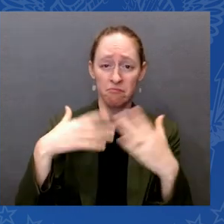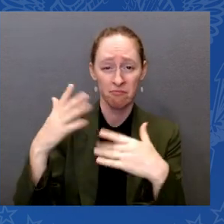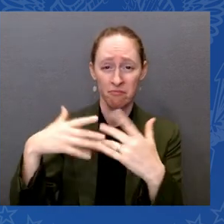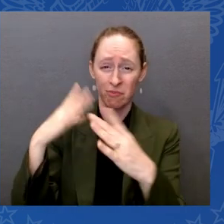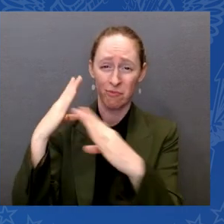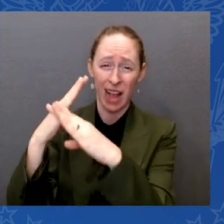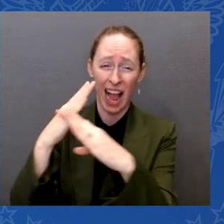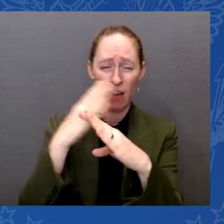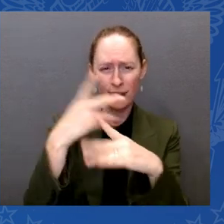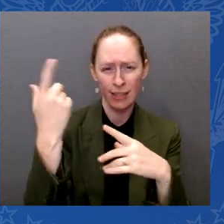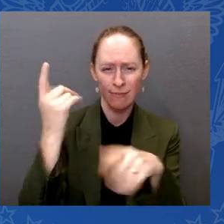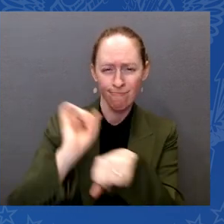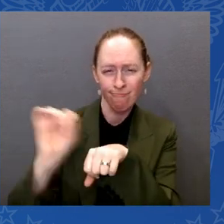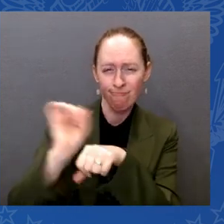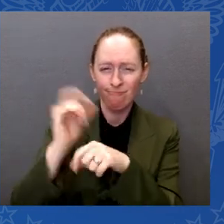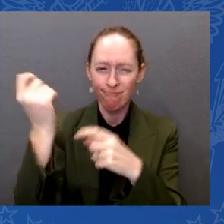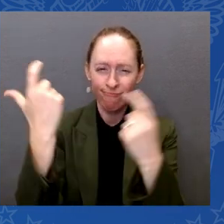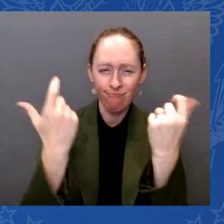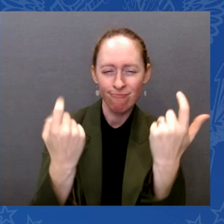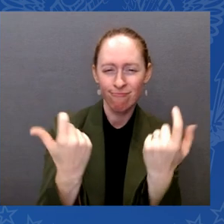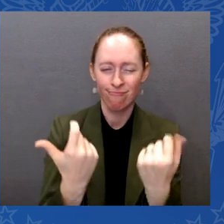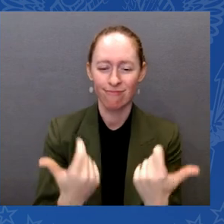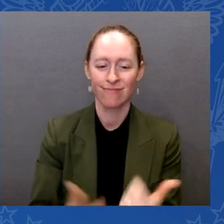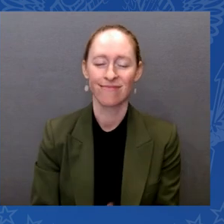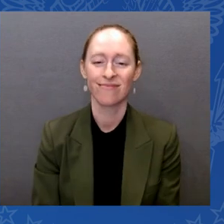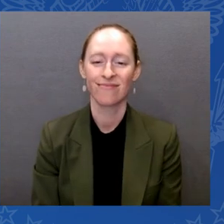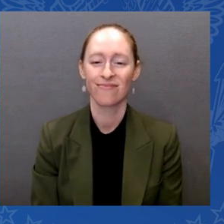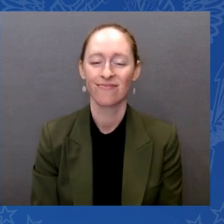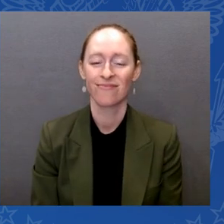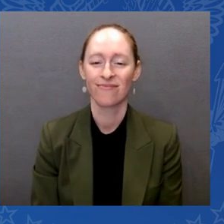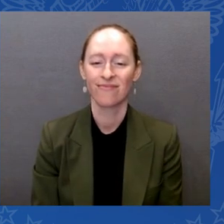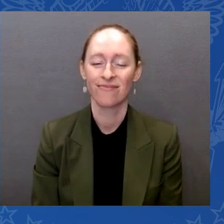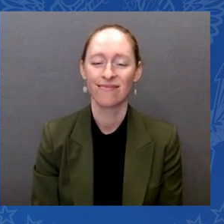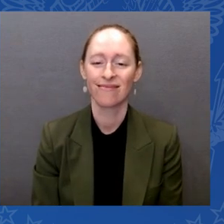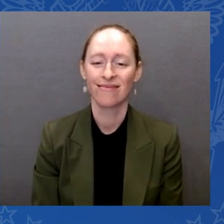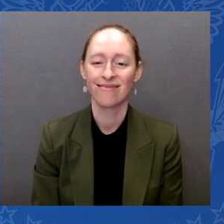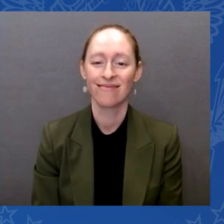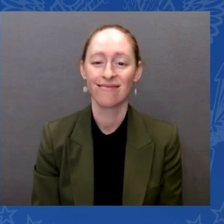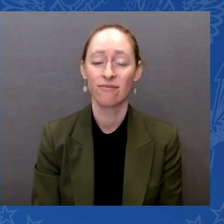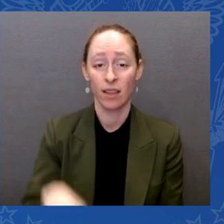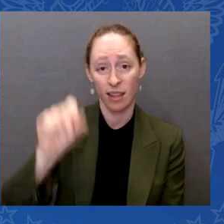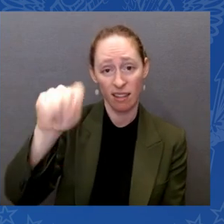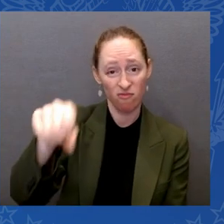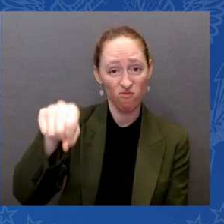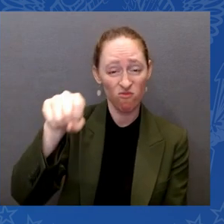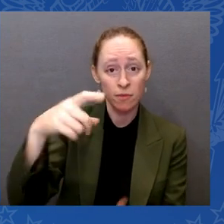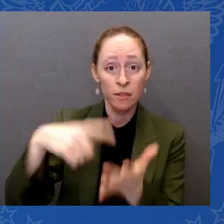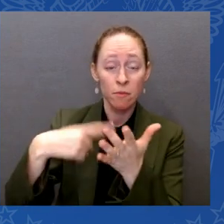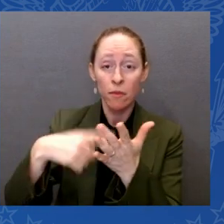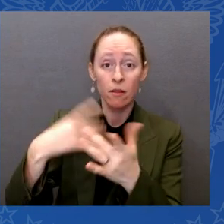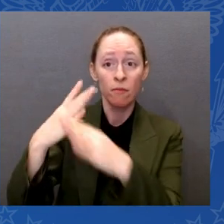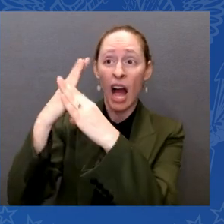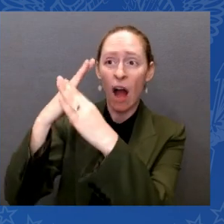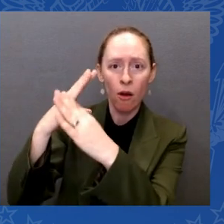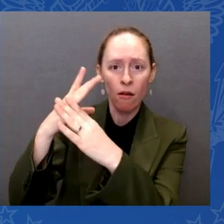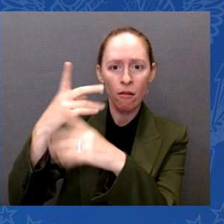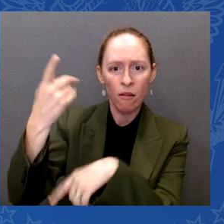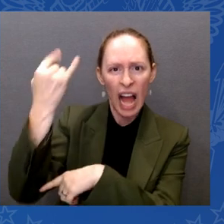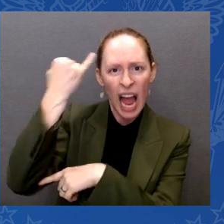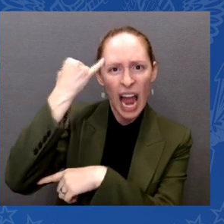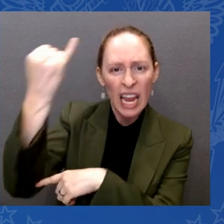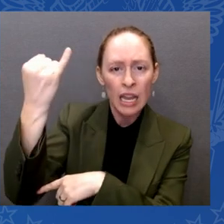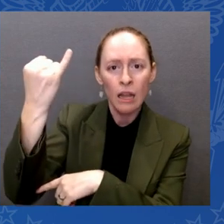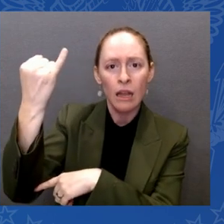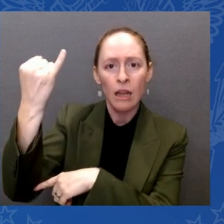concrete. Who could forget the image of then eight-year-old Jennifer Keelan Chapins